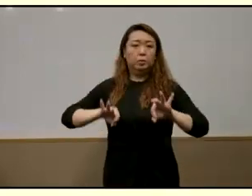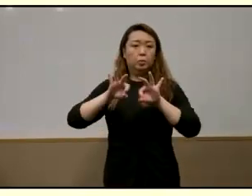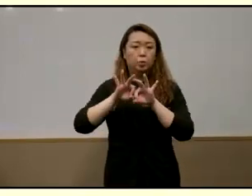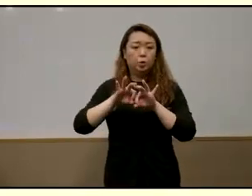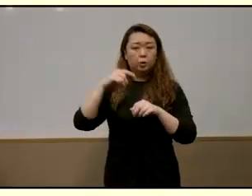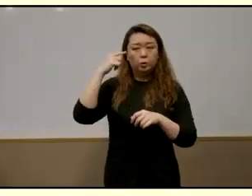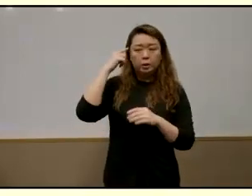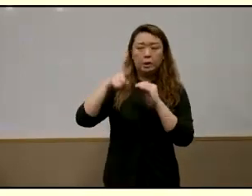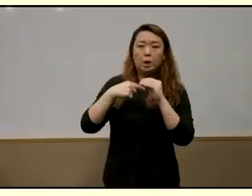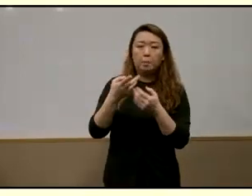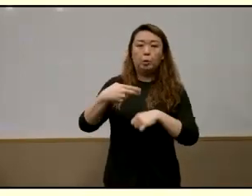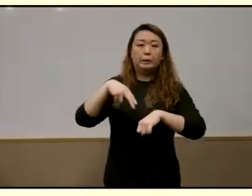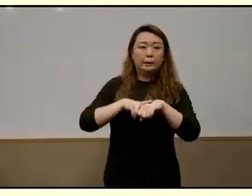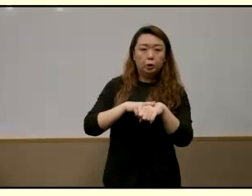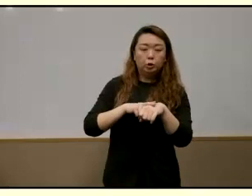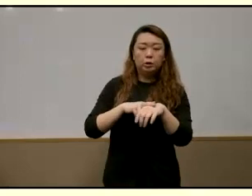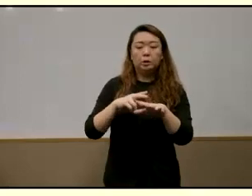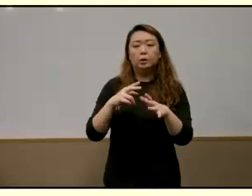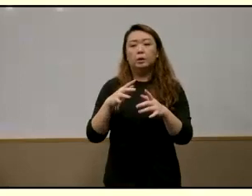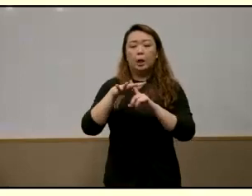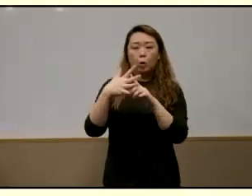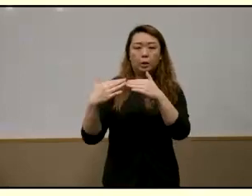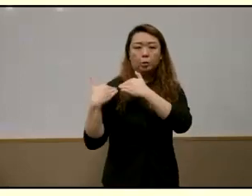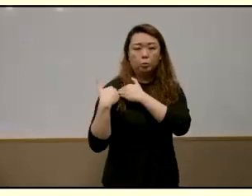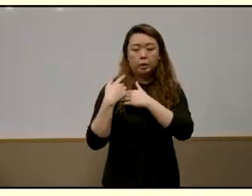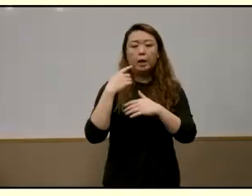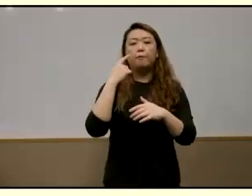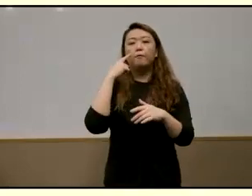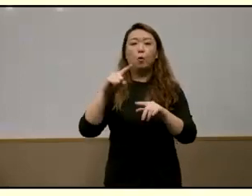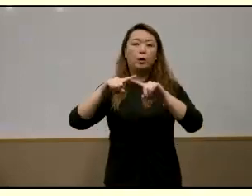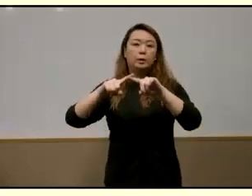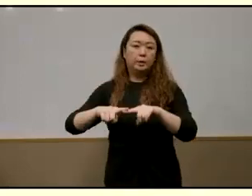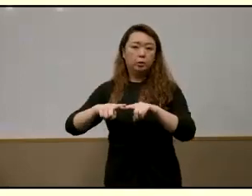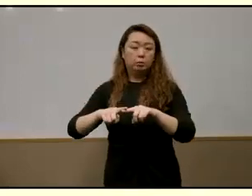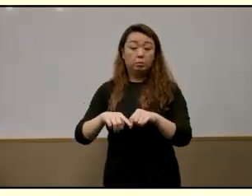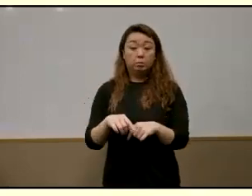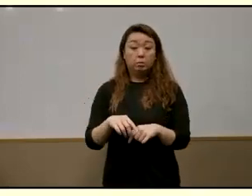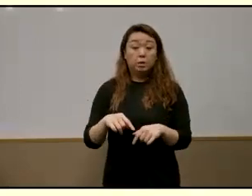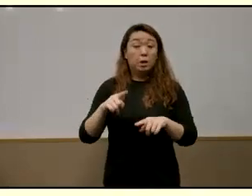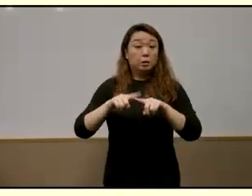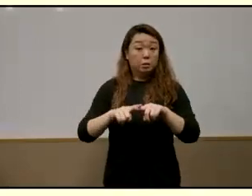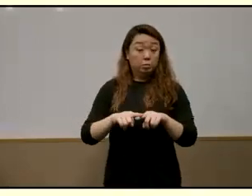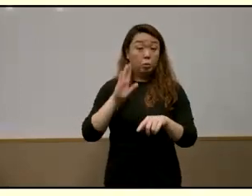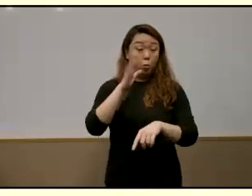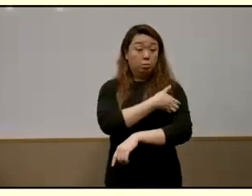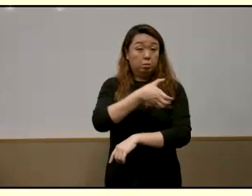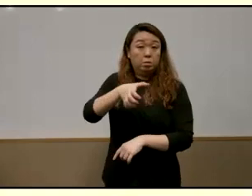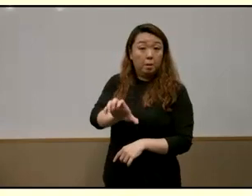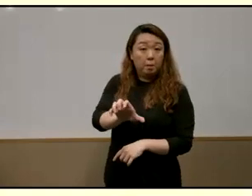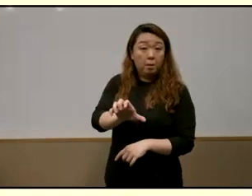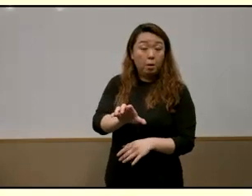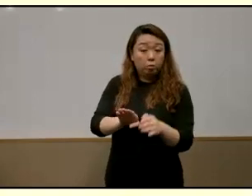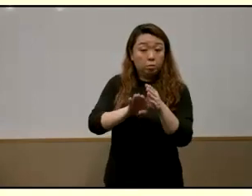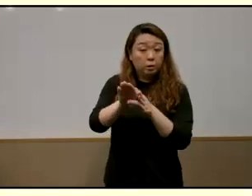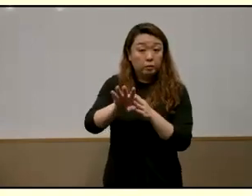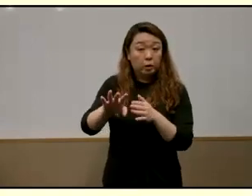and the effects of these relations of responsibility and dependency do these relations empower motivate create opportunities for progress